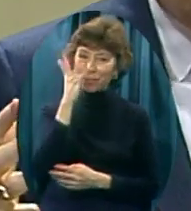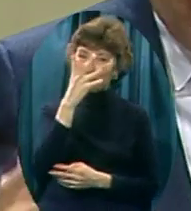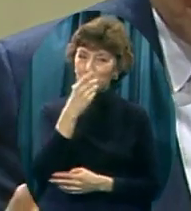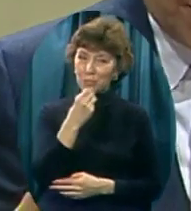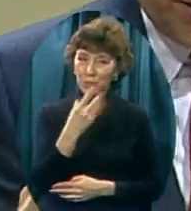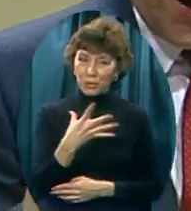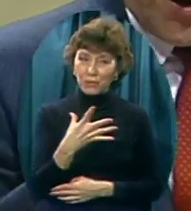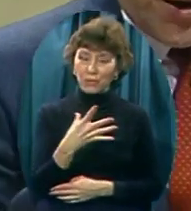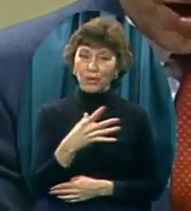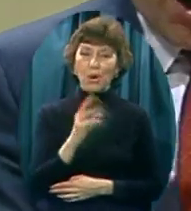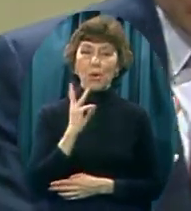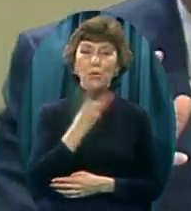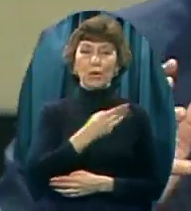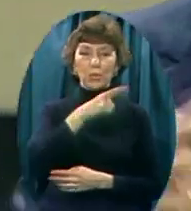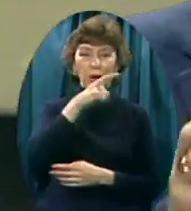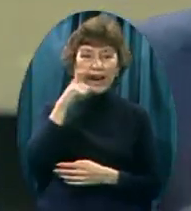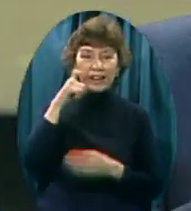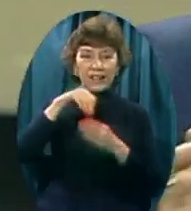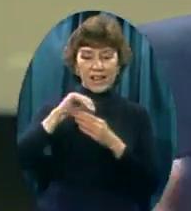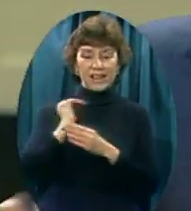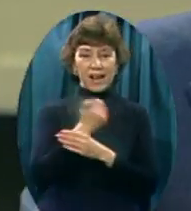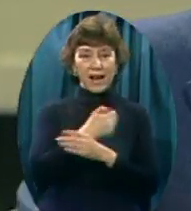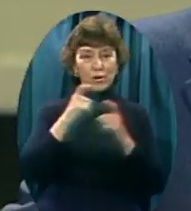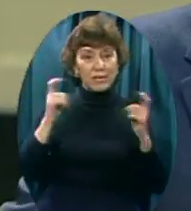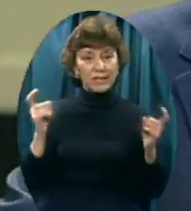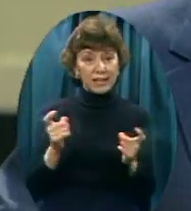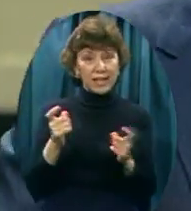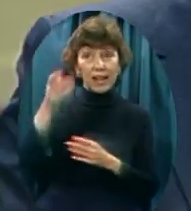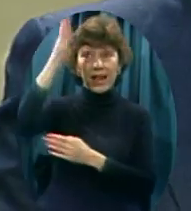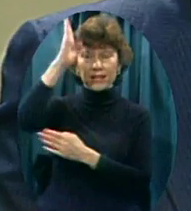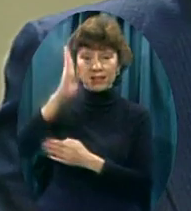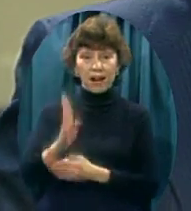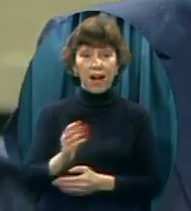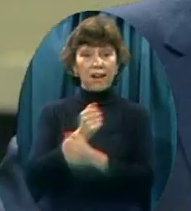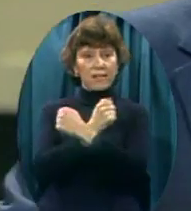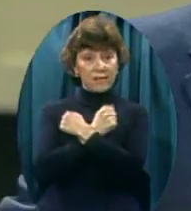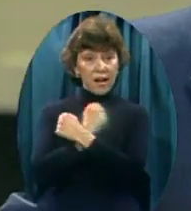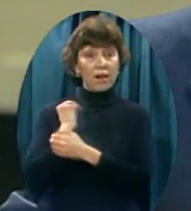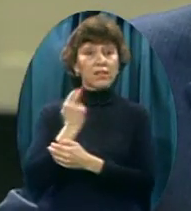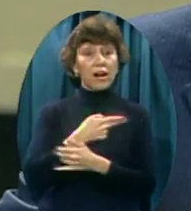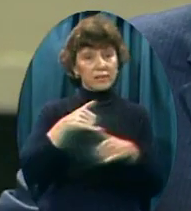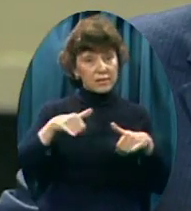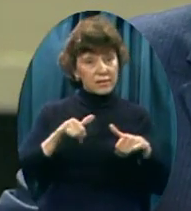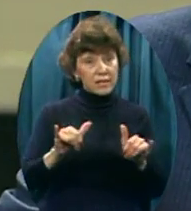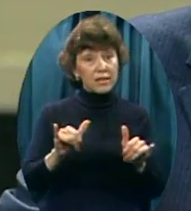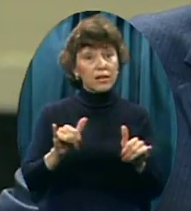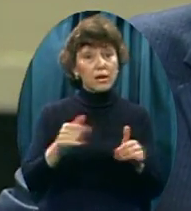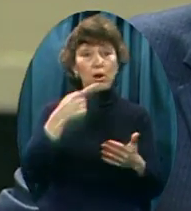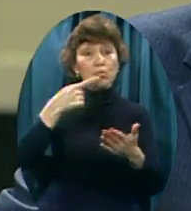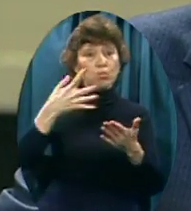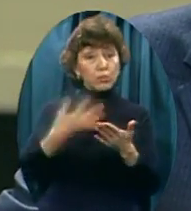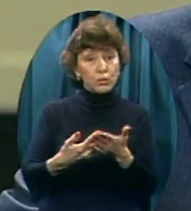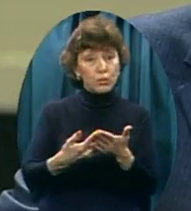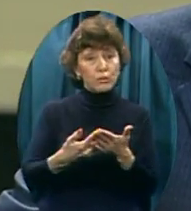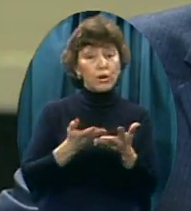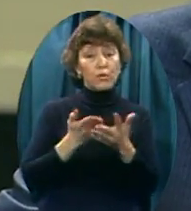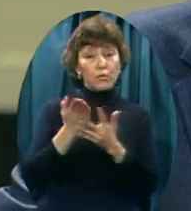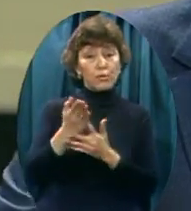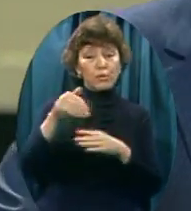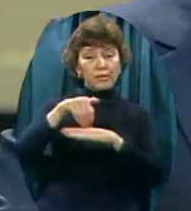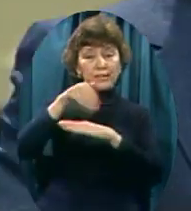unattractive God loved us And proved it By sending his son Jesus Christ To die in our stead